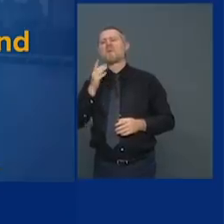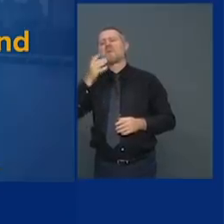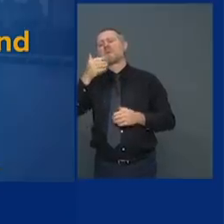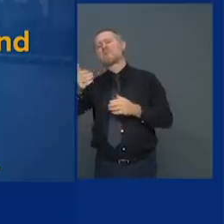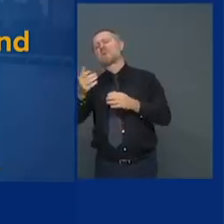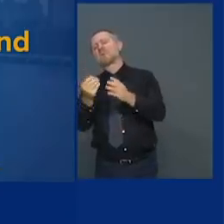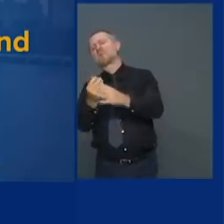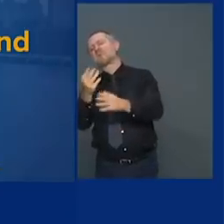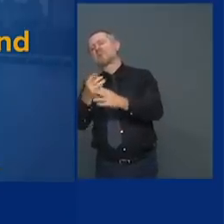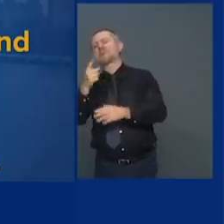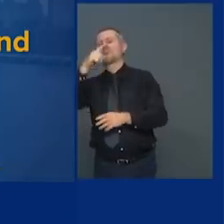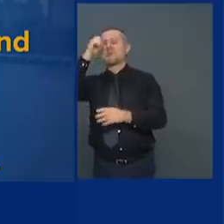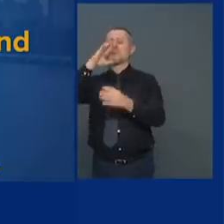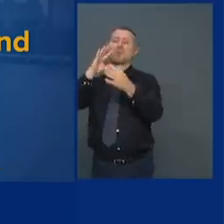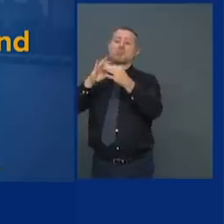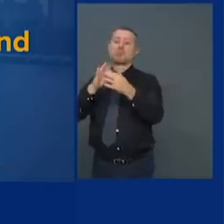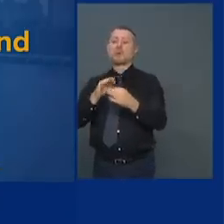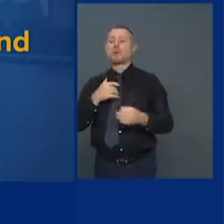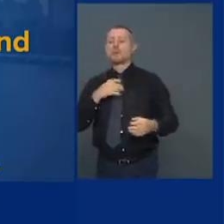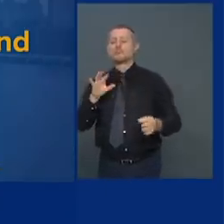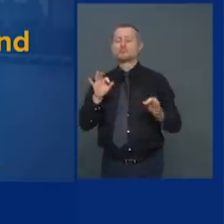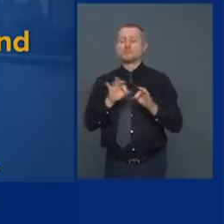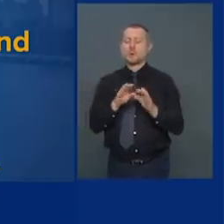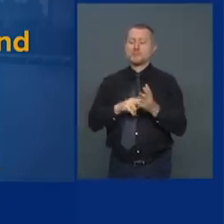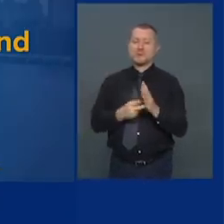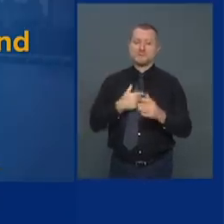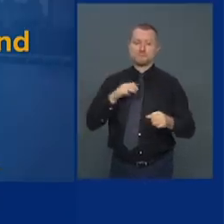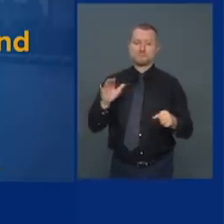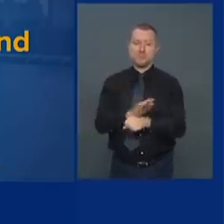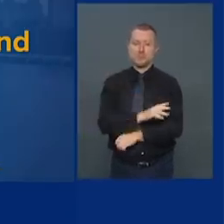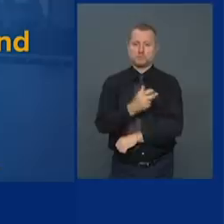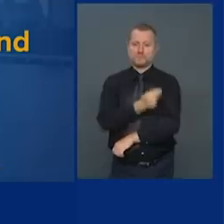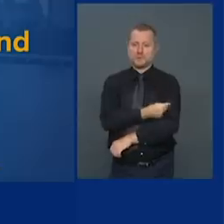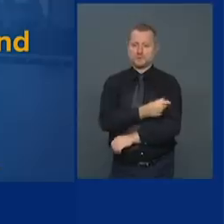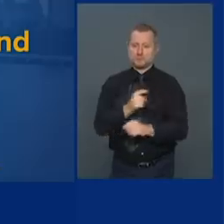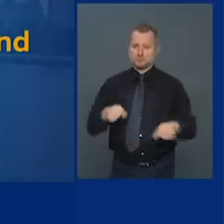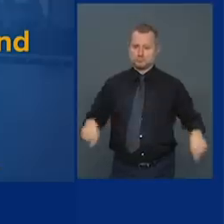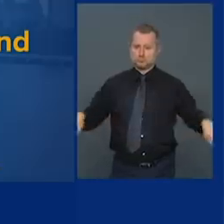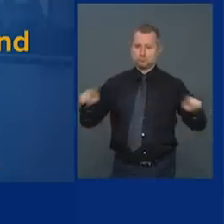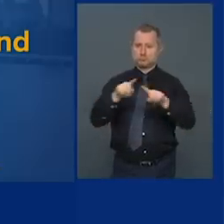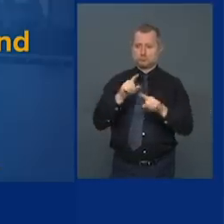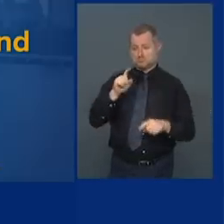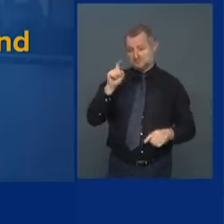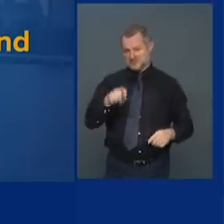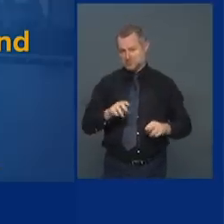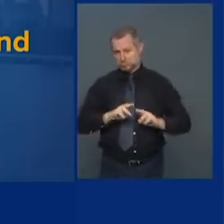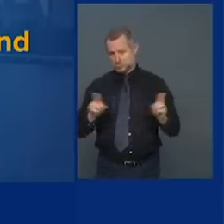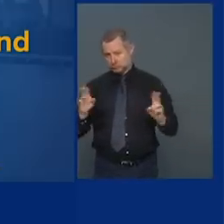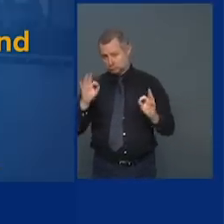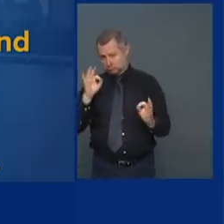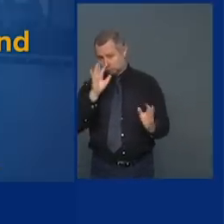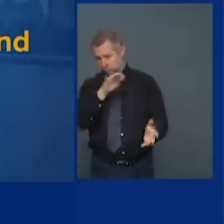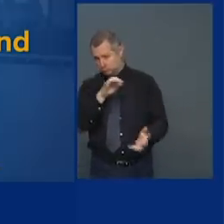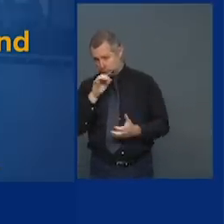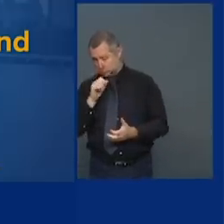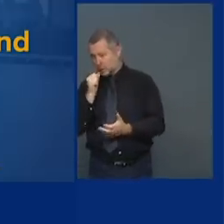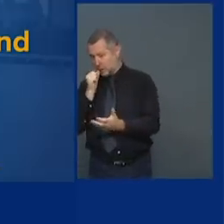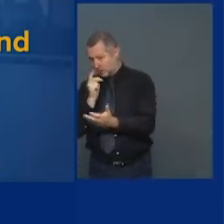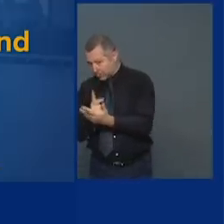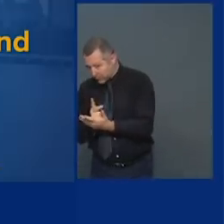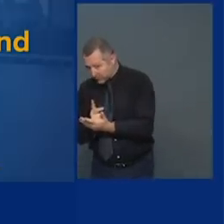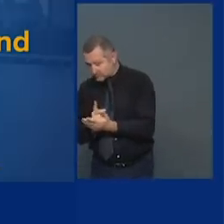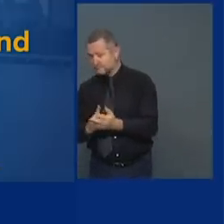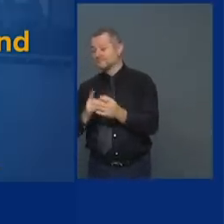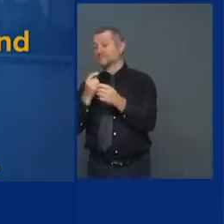full vaccine you have to have it it has to be safe and you have to administer it